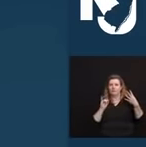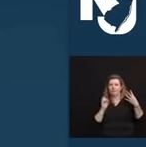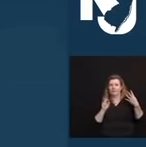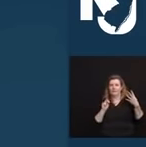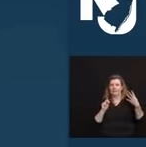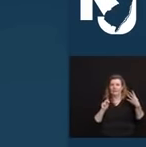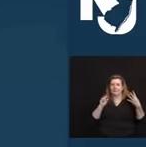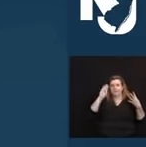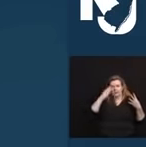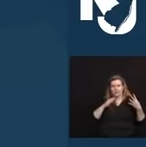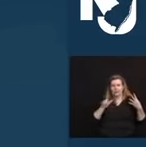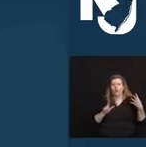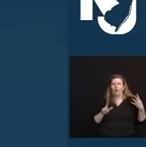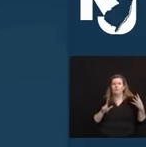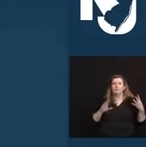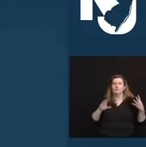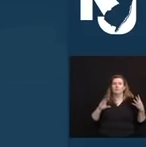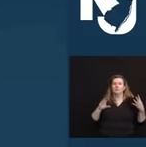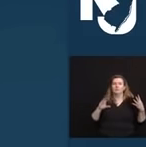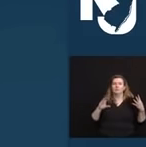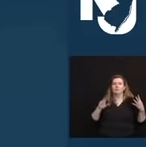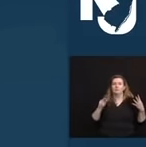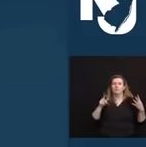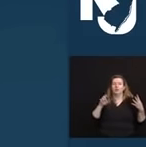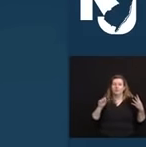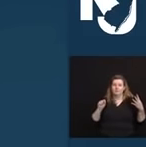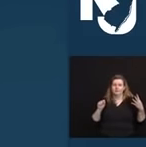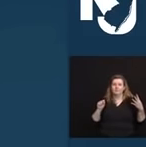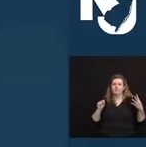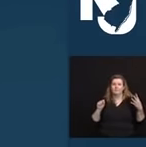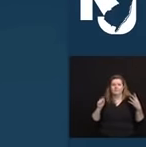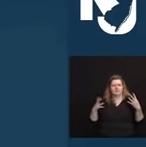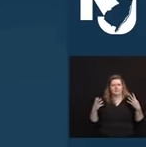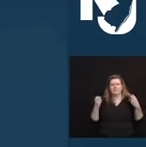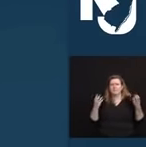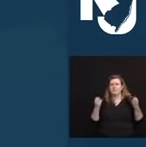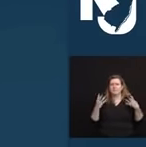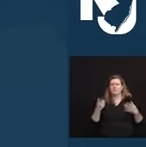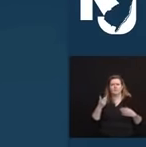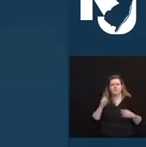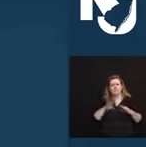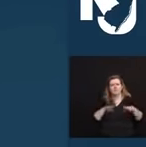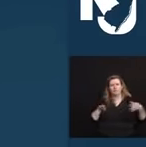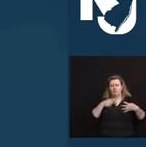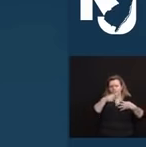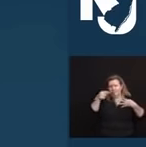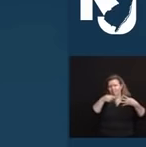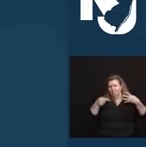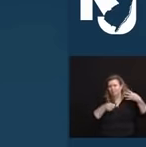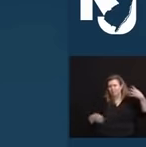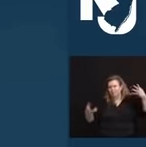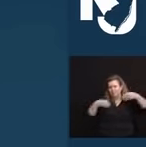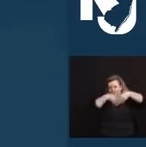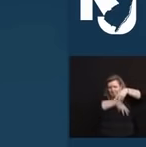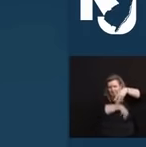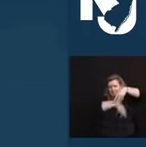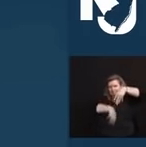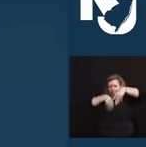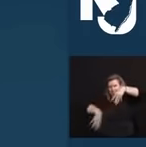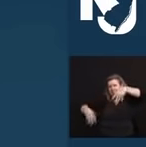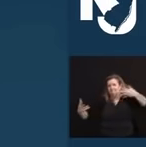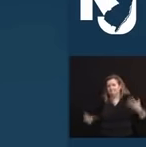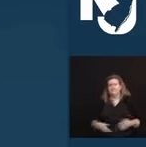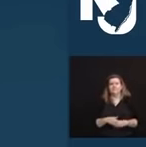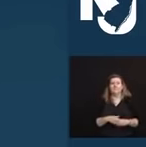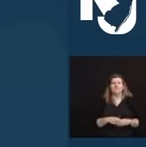they're in Denville. And her beloved grandchildren, Nicole, Caitlin, Kevin, Eileen, Erica, and Brendan. Kathy, her daughter,